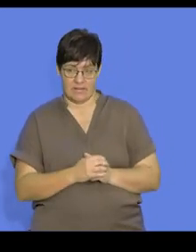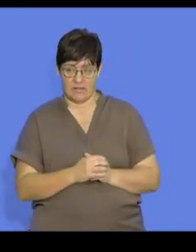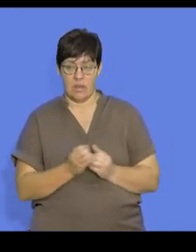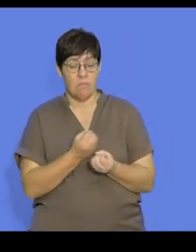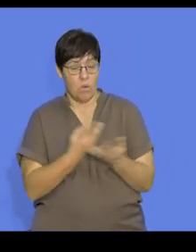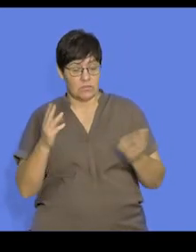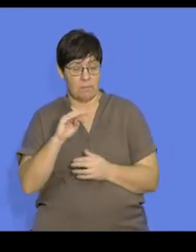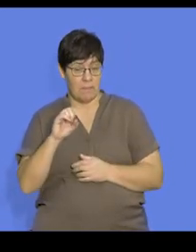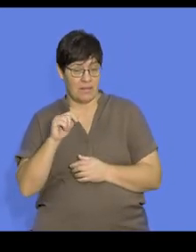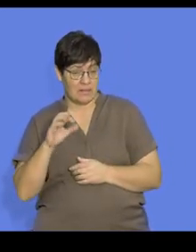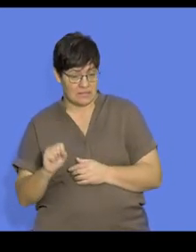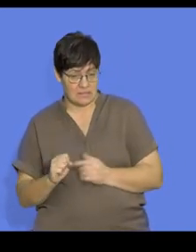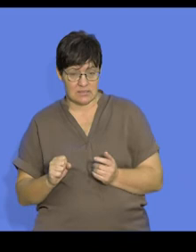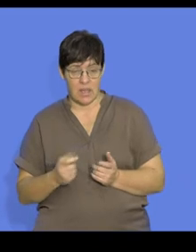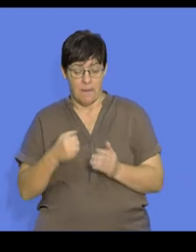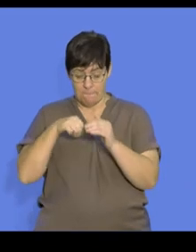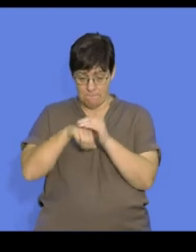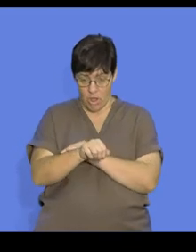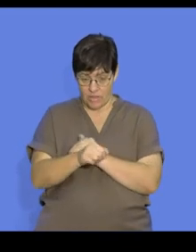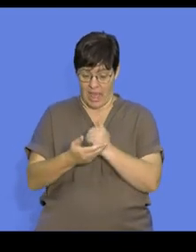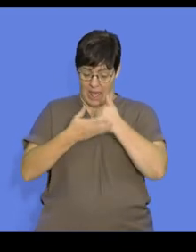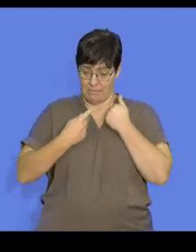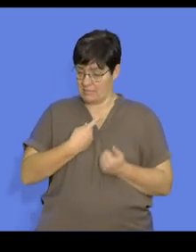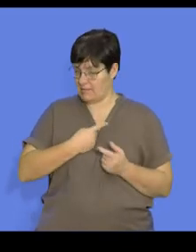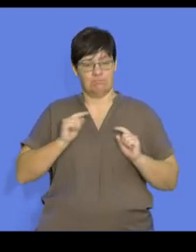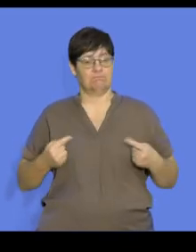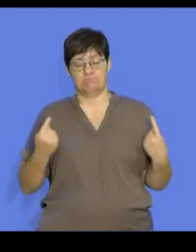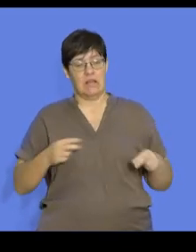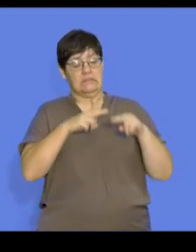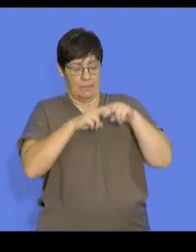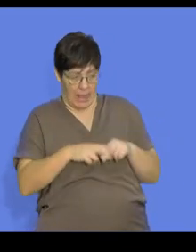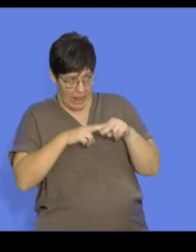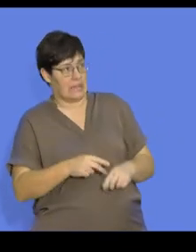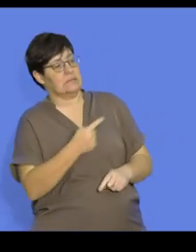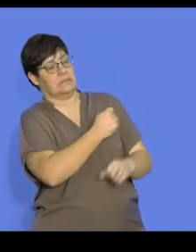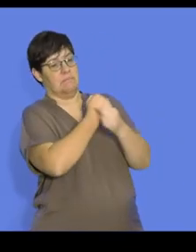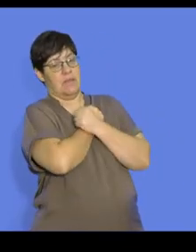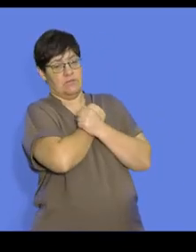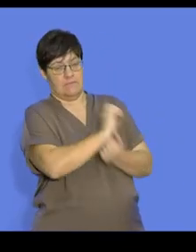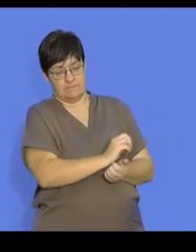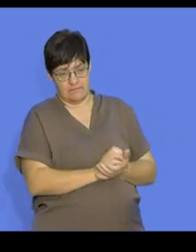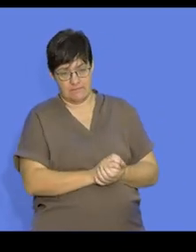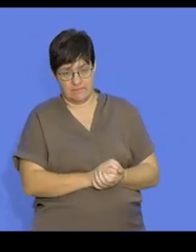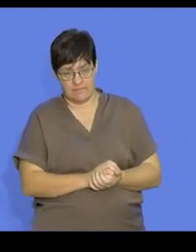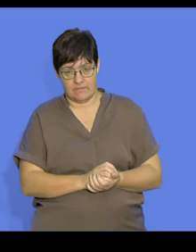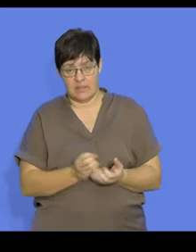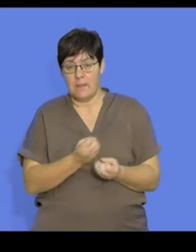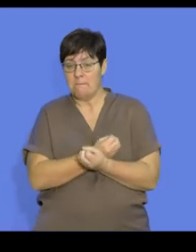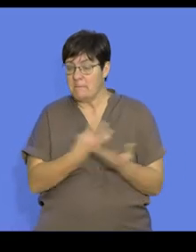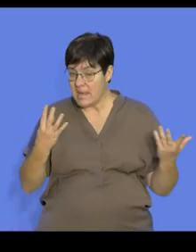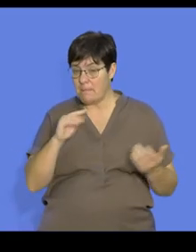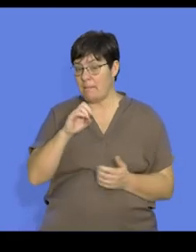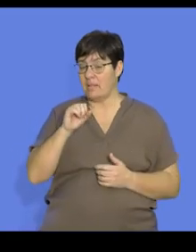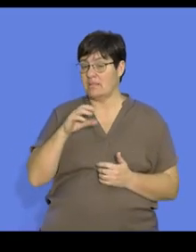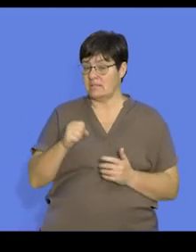Most mammals are totally helpless after birth and completely depend on parental care and we see that. Many